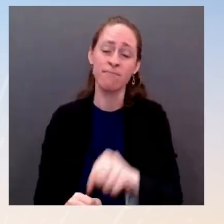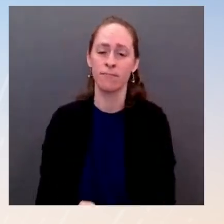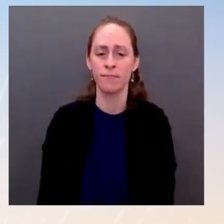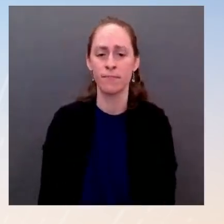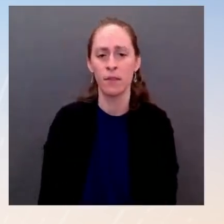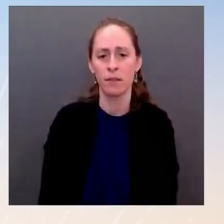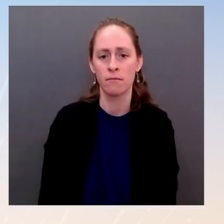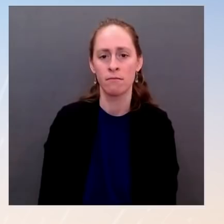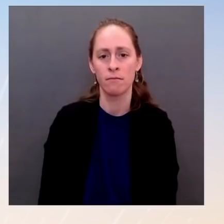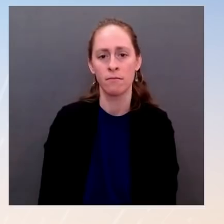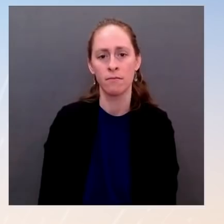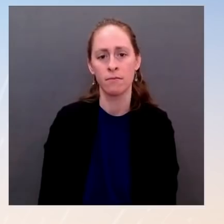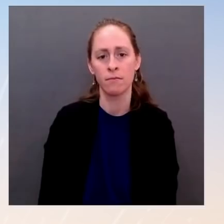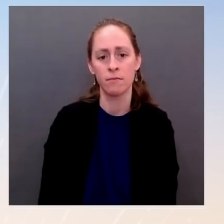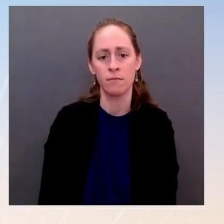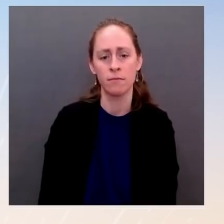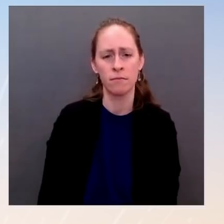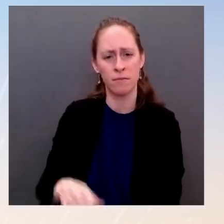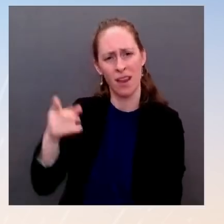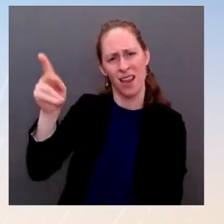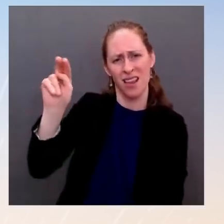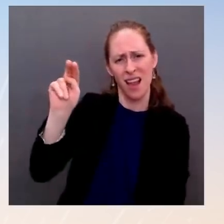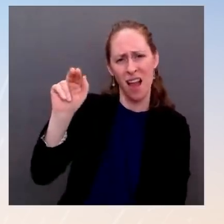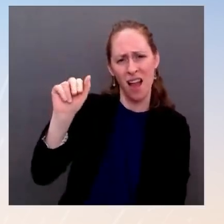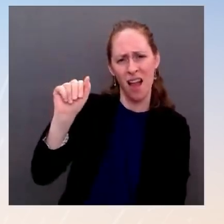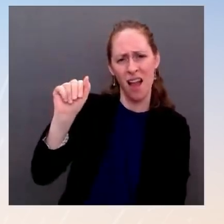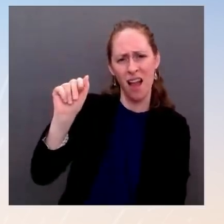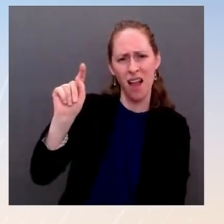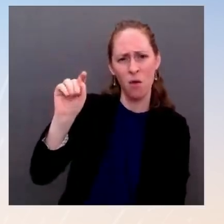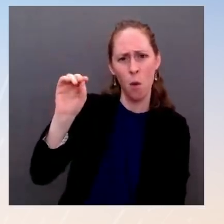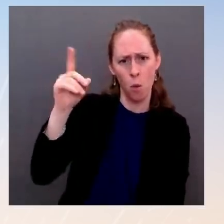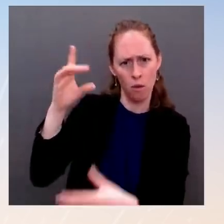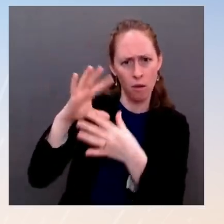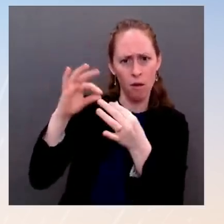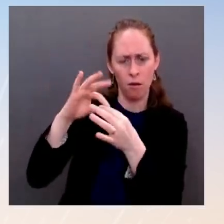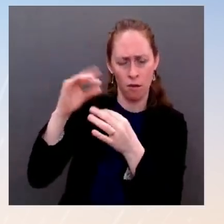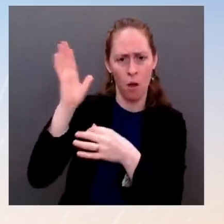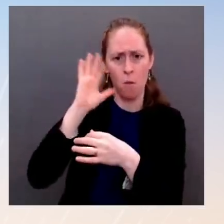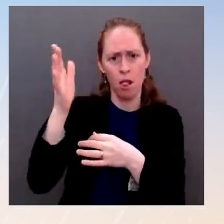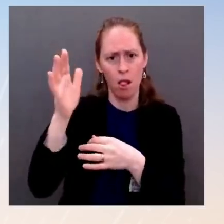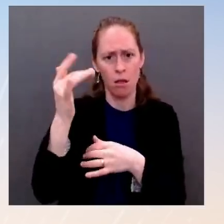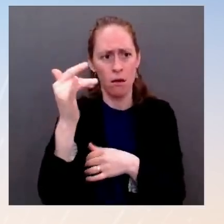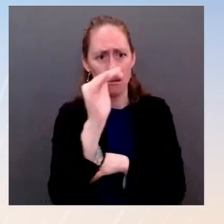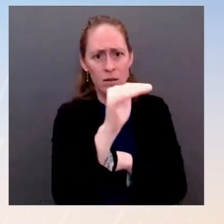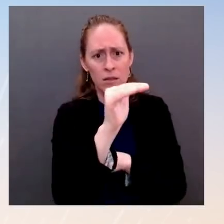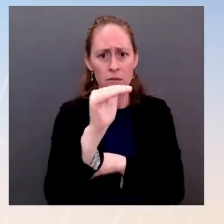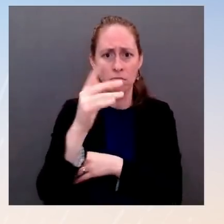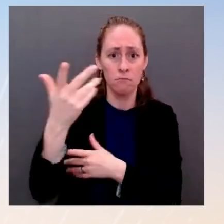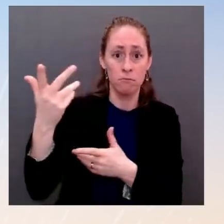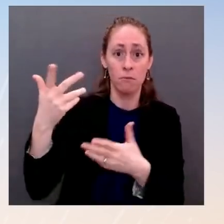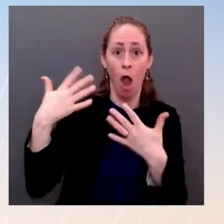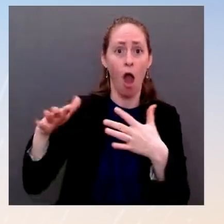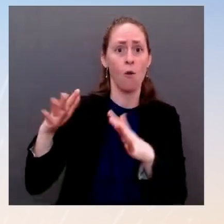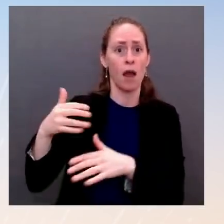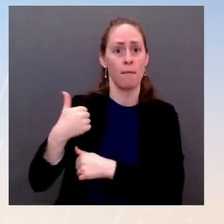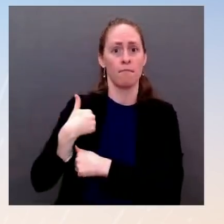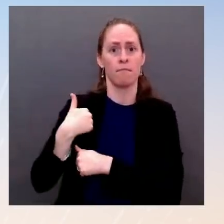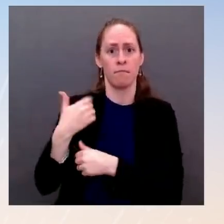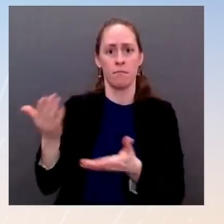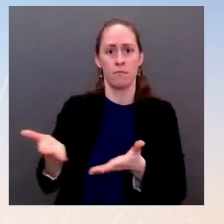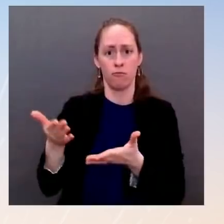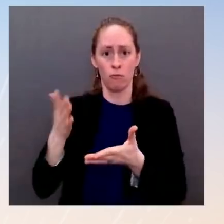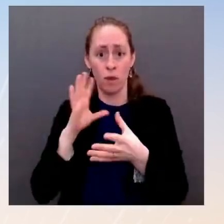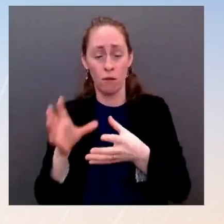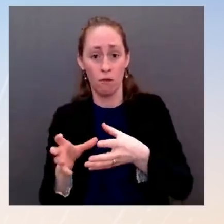of Americans who have been put on that short leash? And is the President prepared to send additional unilateral forces to